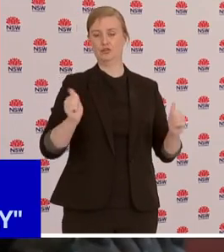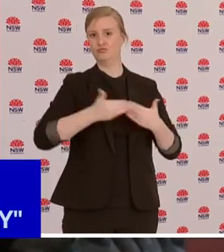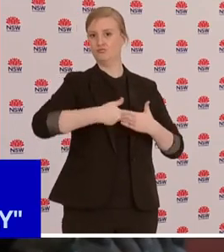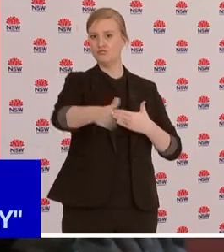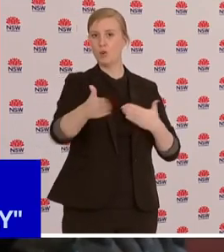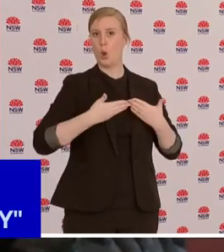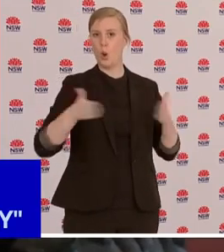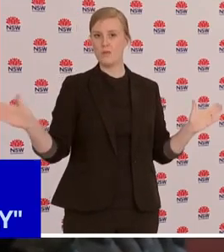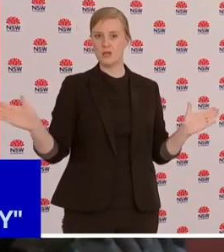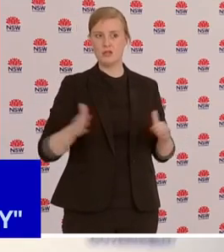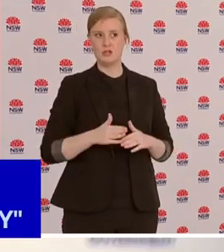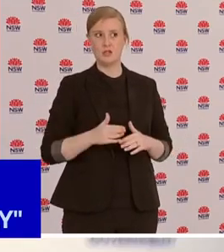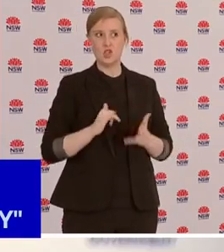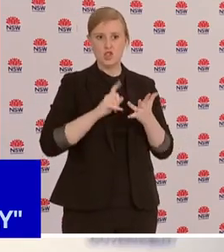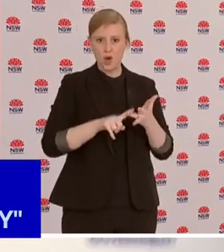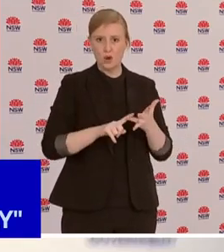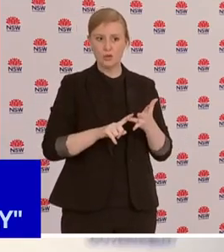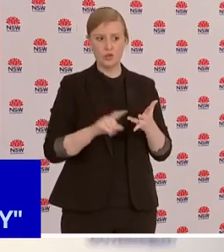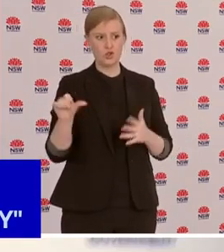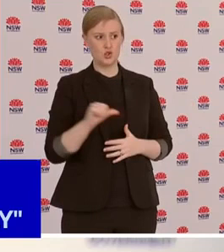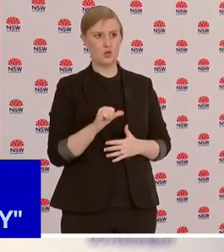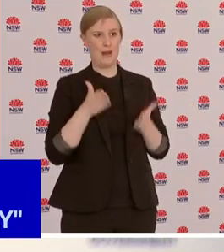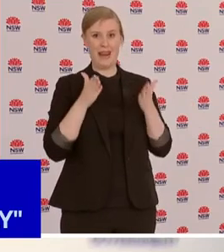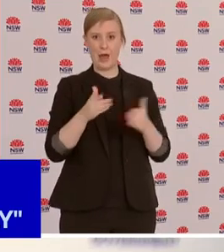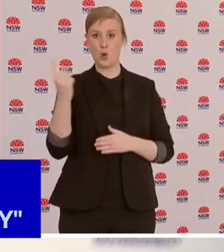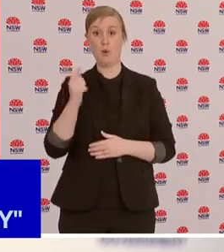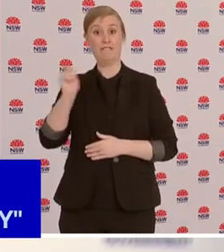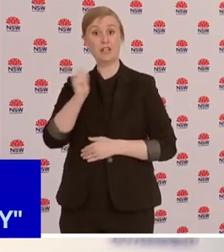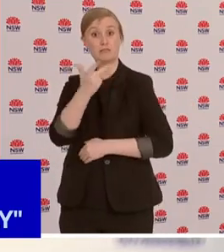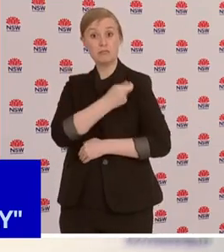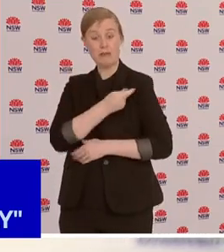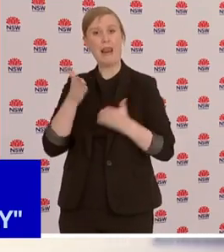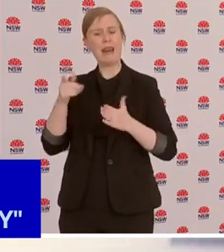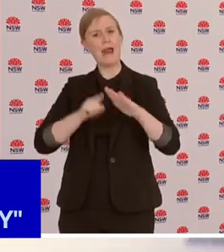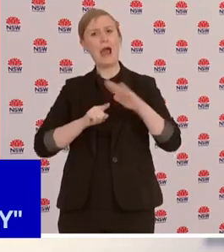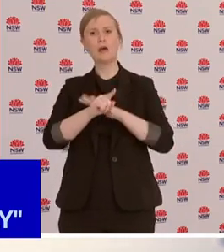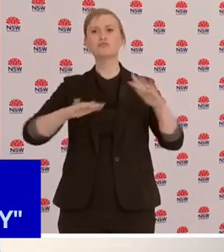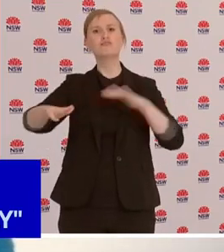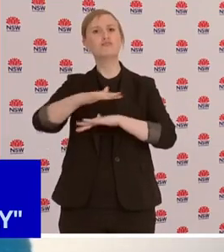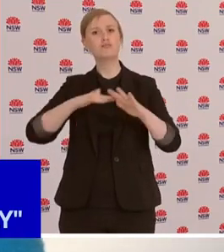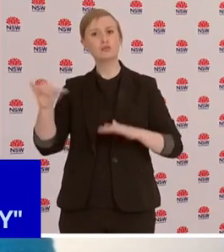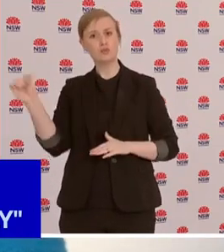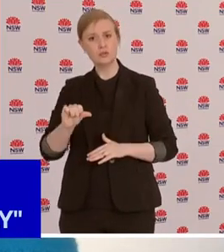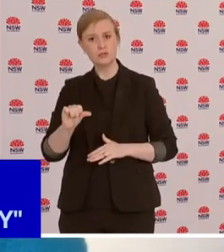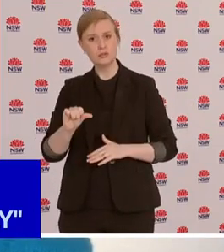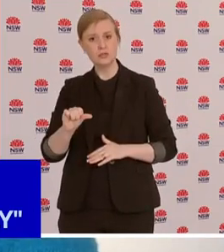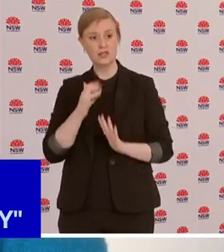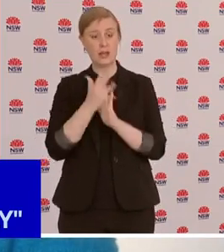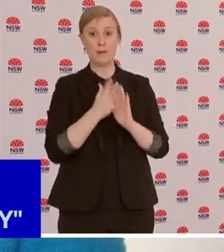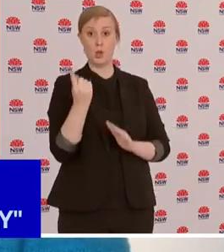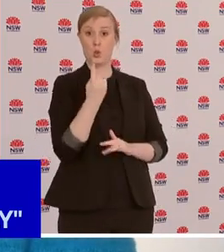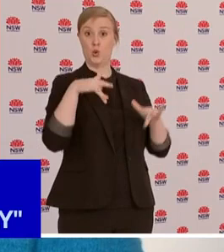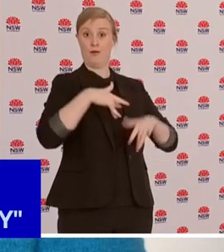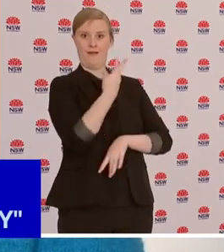would also drive everyone into vaccination clinics to get vaccinated very quickly because they want that freedom as well? Yeah can I